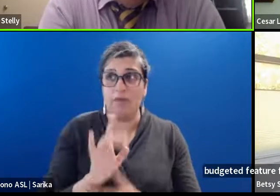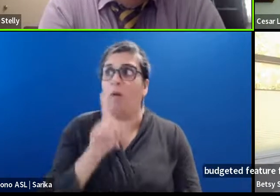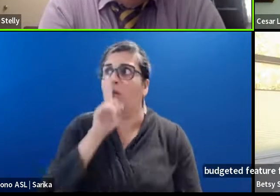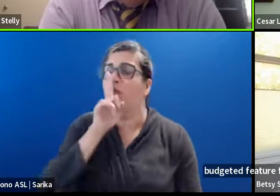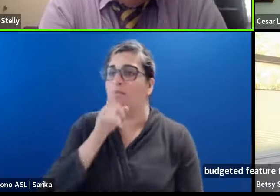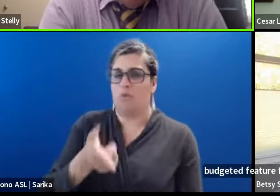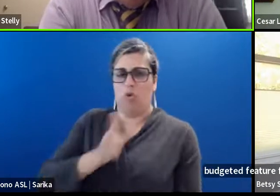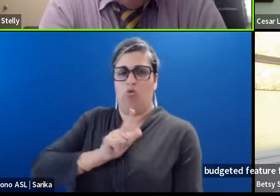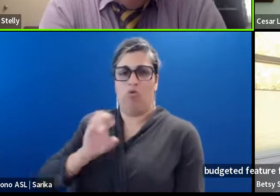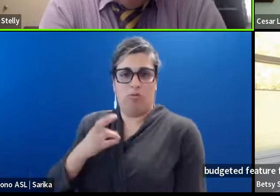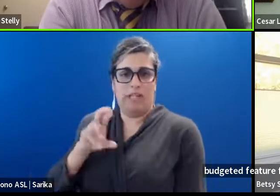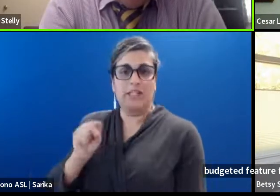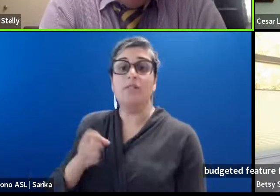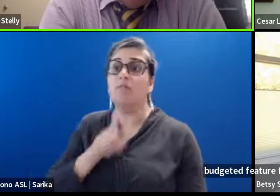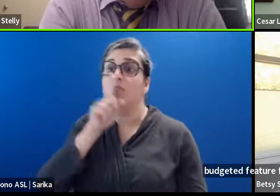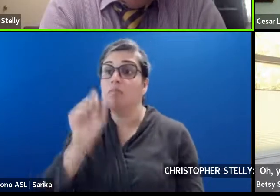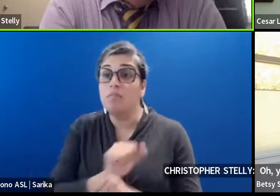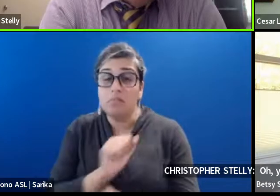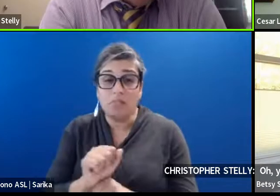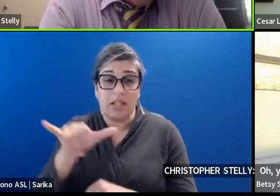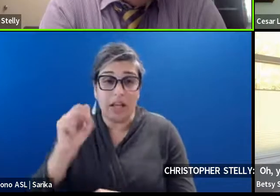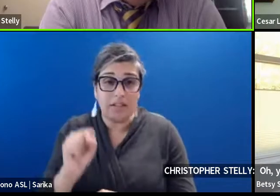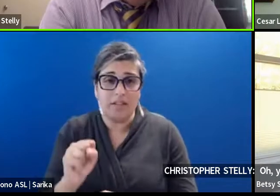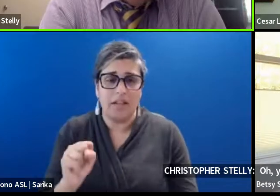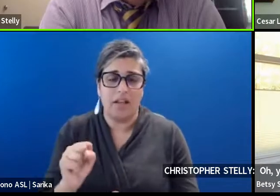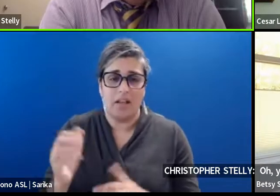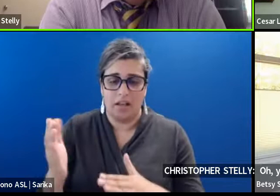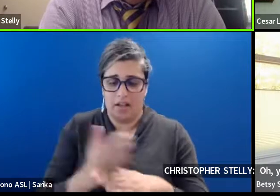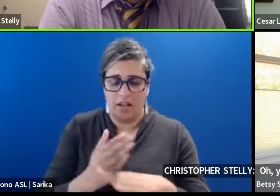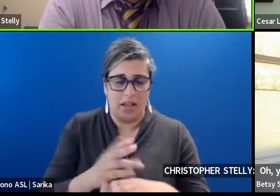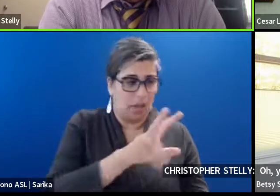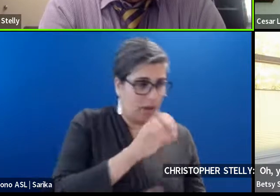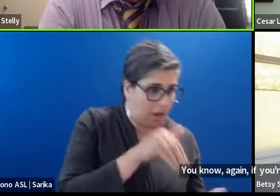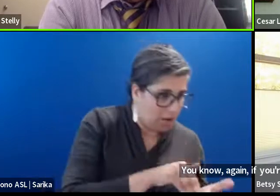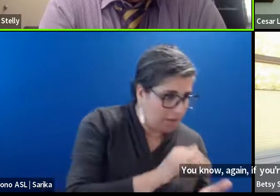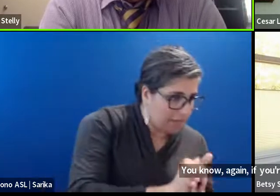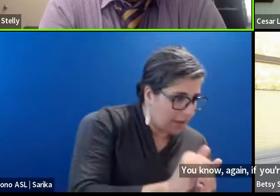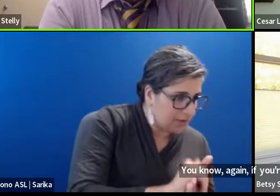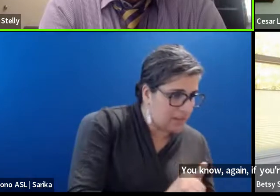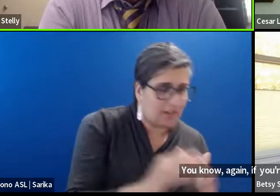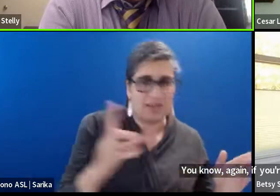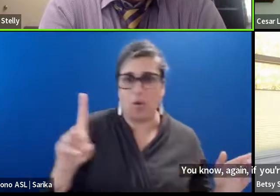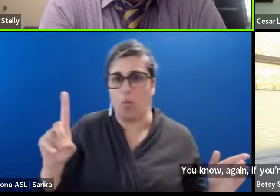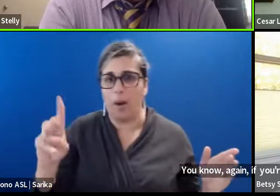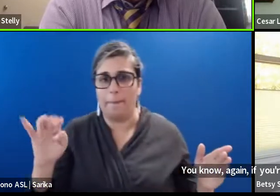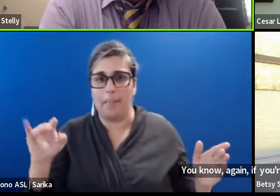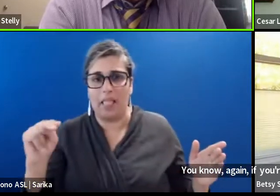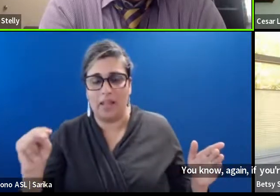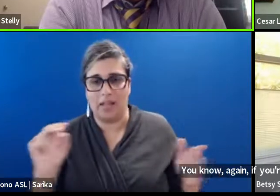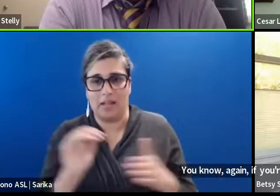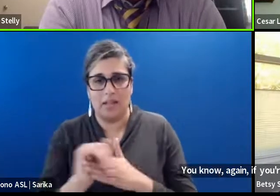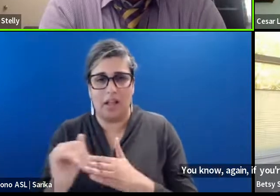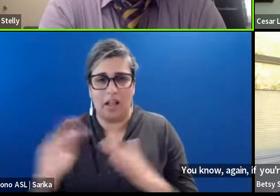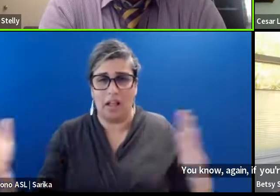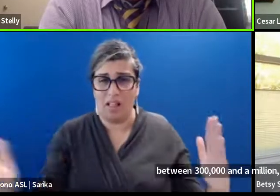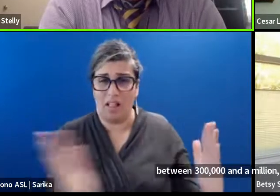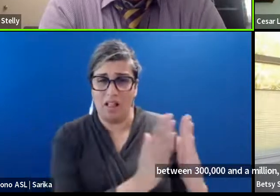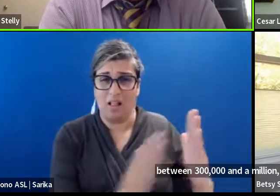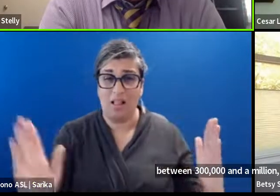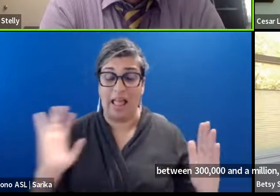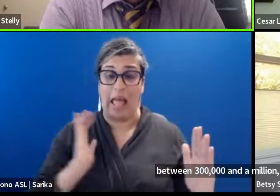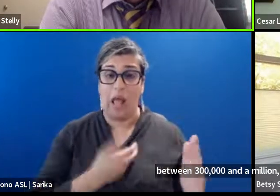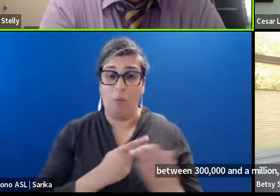Um. You know. Again. If you're anywhere. Between 300,000. And a million. The program. That we have in Louisiana. Certainly.